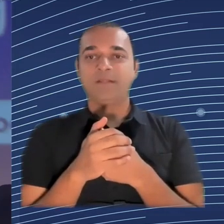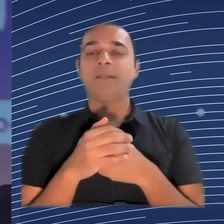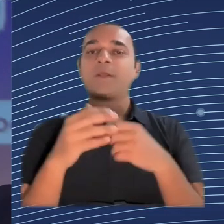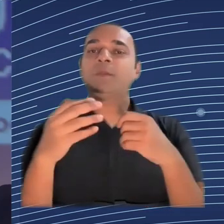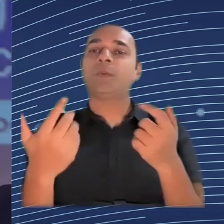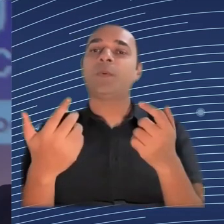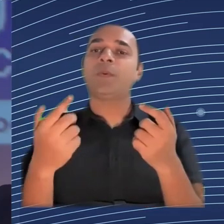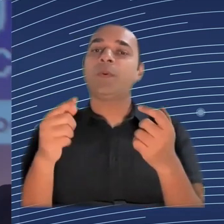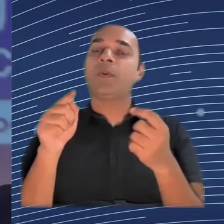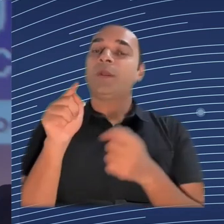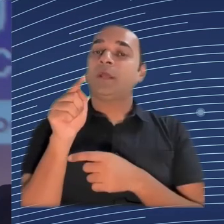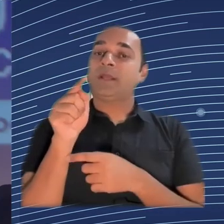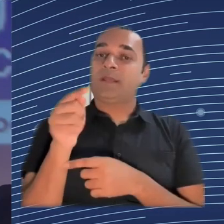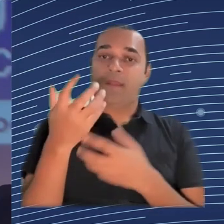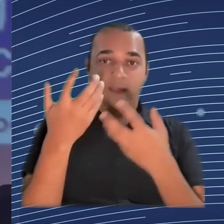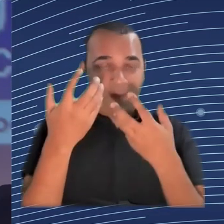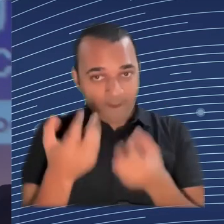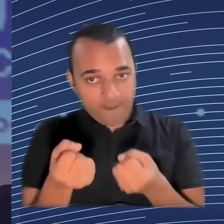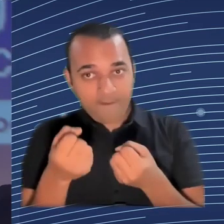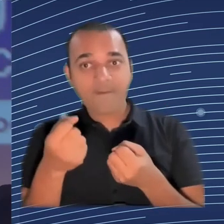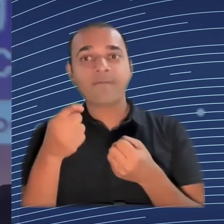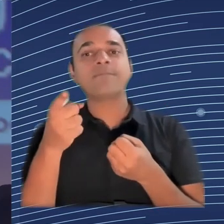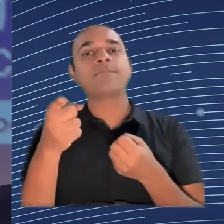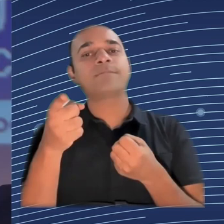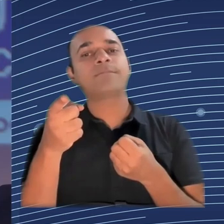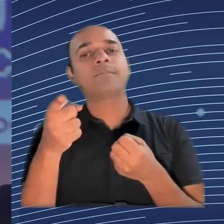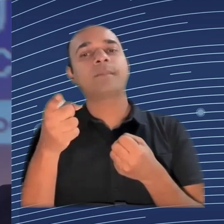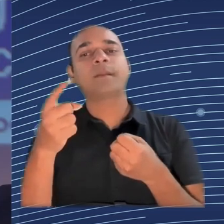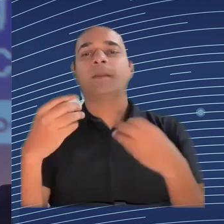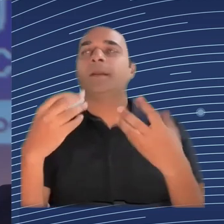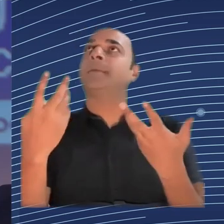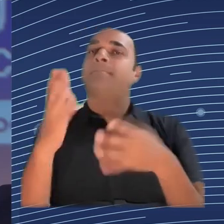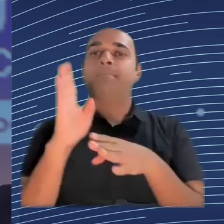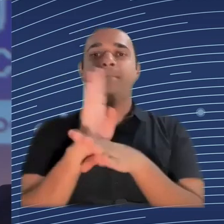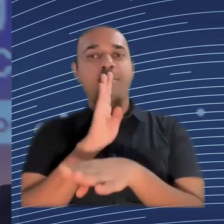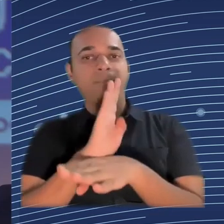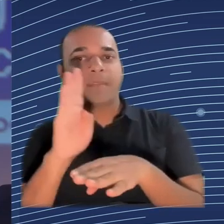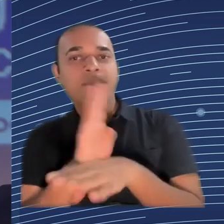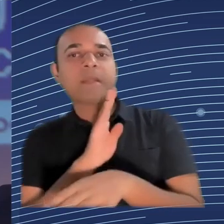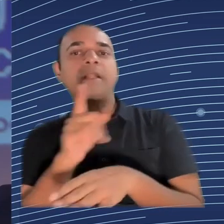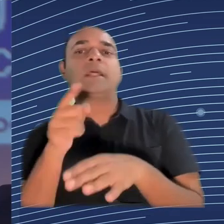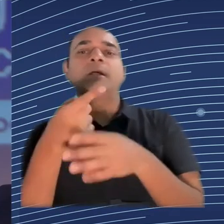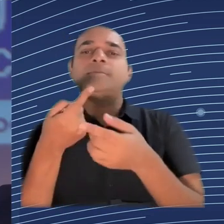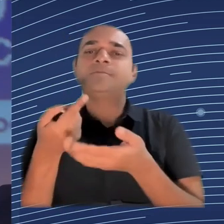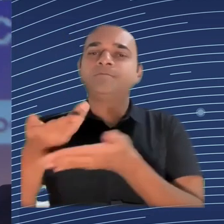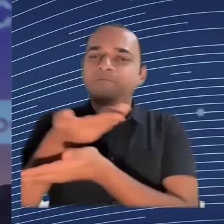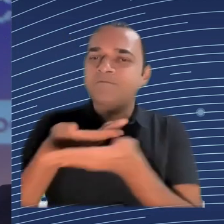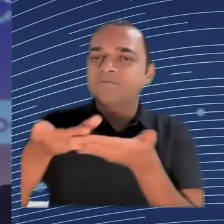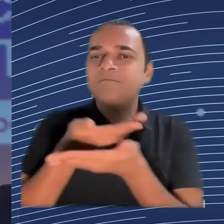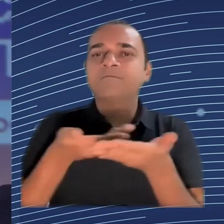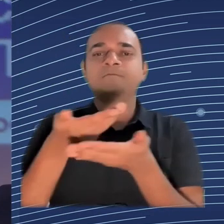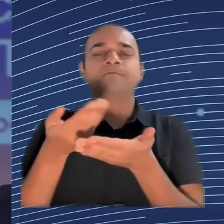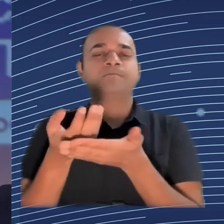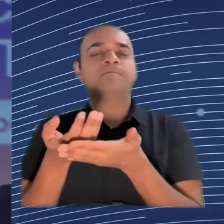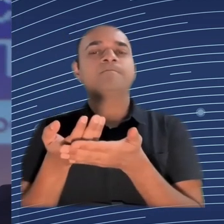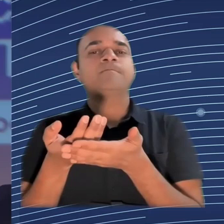about these technologies, there is always a tension between what is the short-term immediate gain, but also what are the long-term implications. And there is